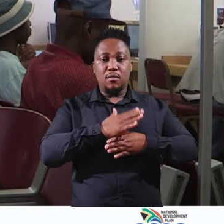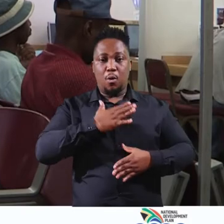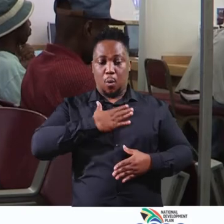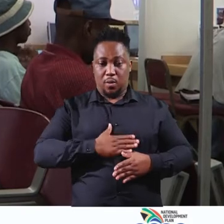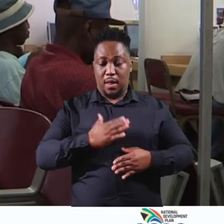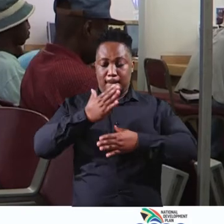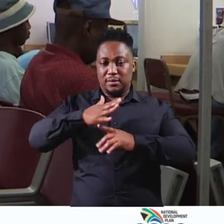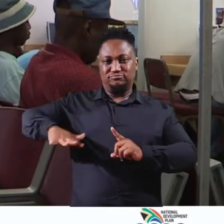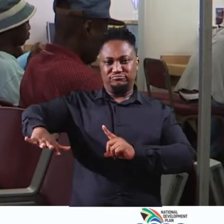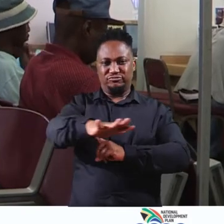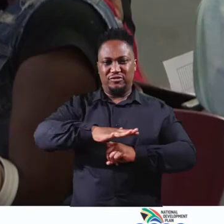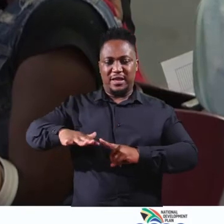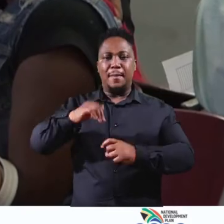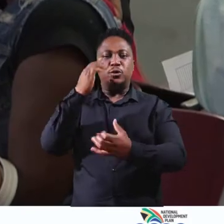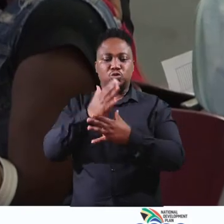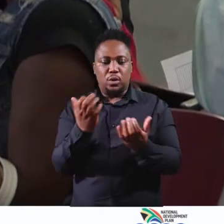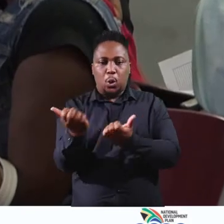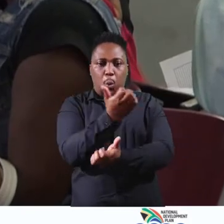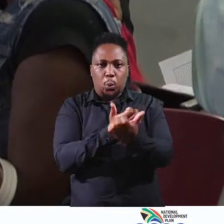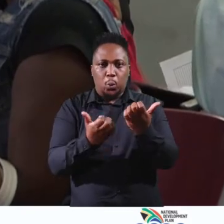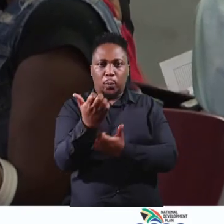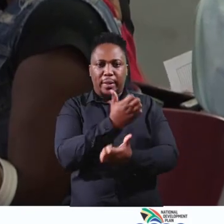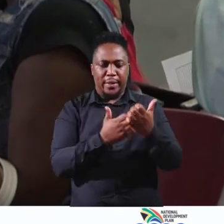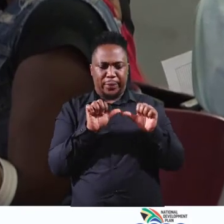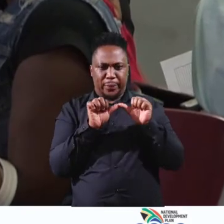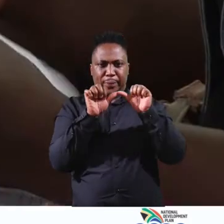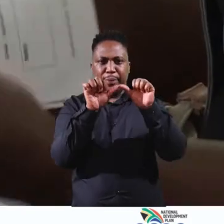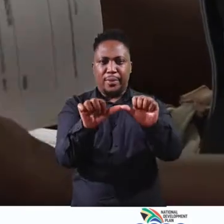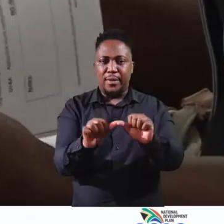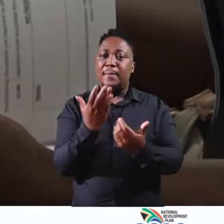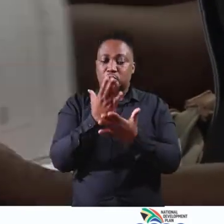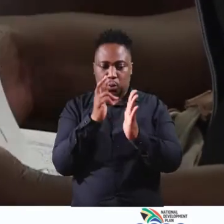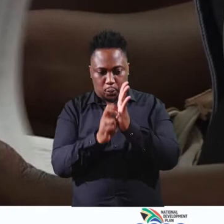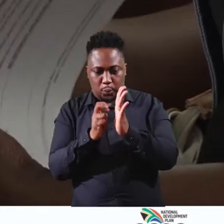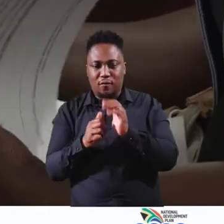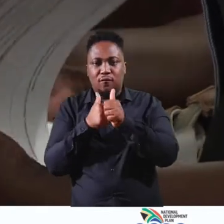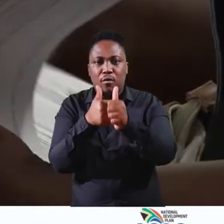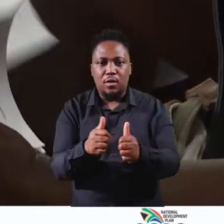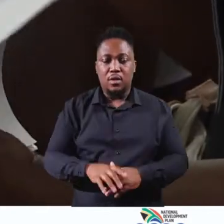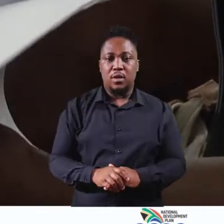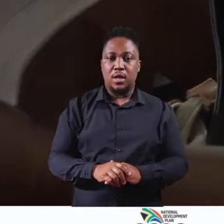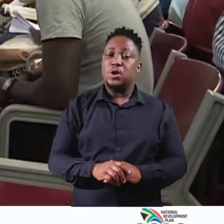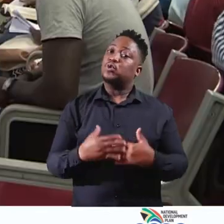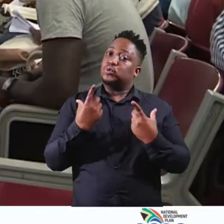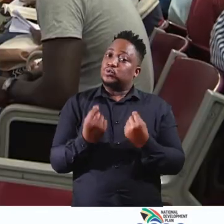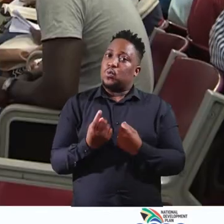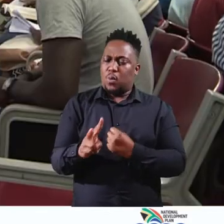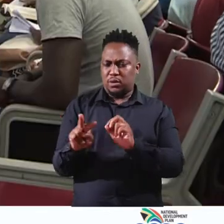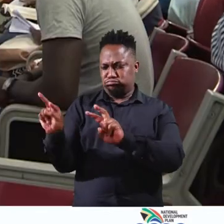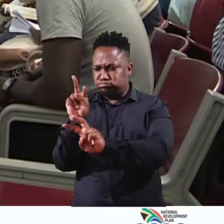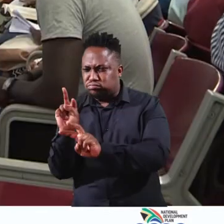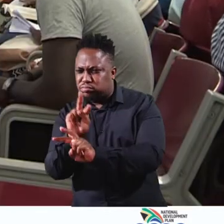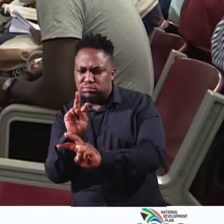Department of Labor is to regulate the South African labour market for sustainable economy through the appropriate legislation and regulations,